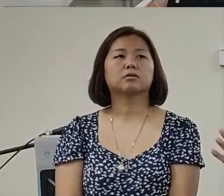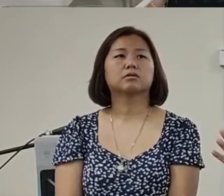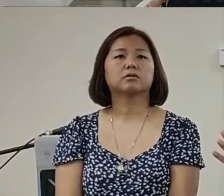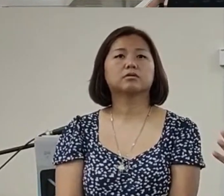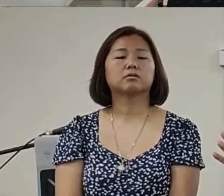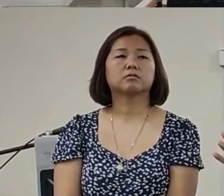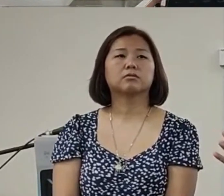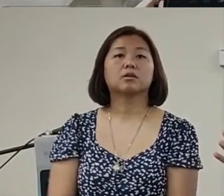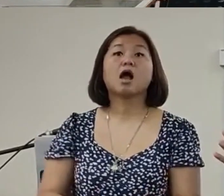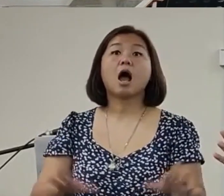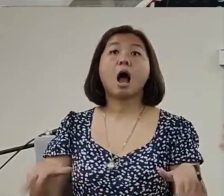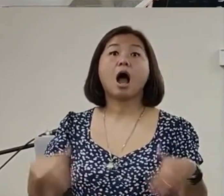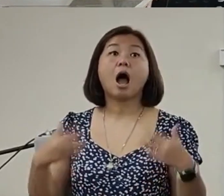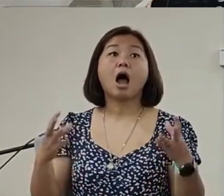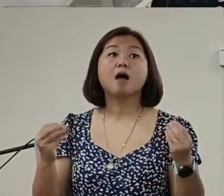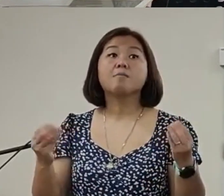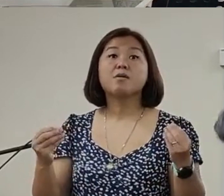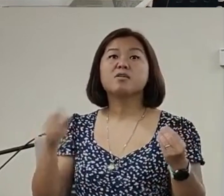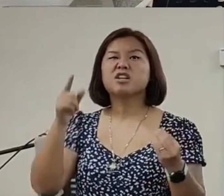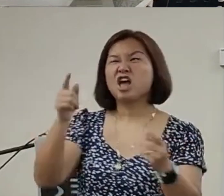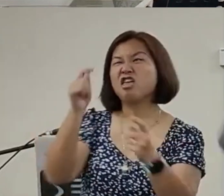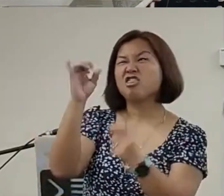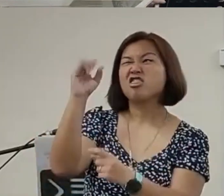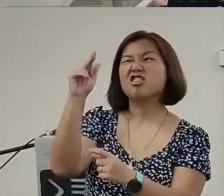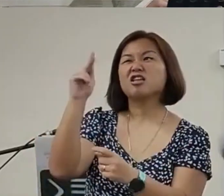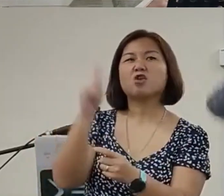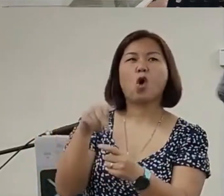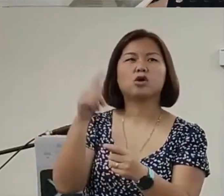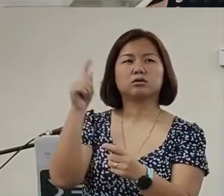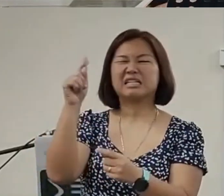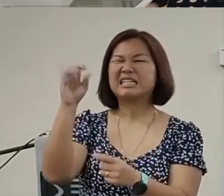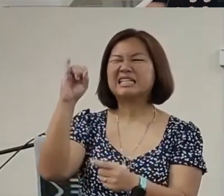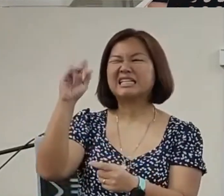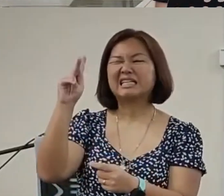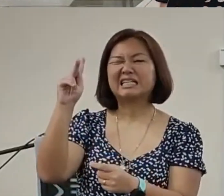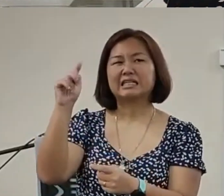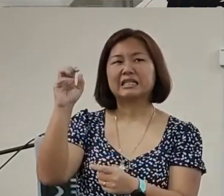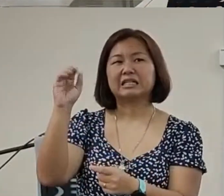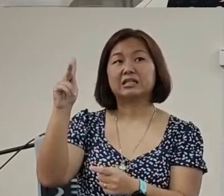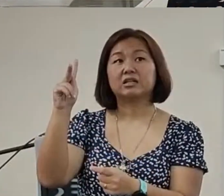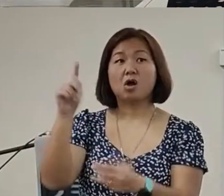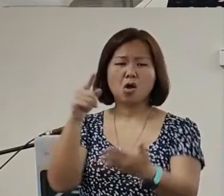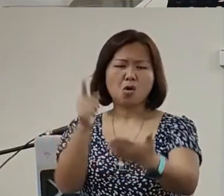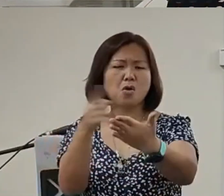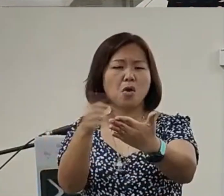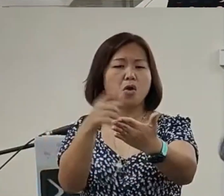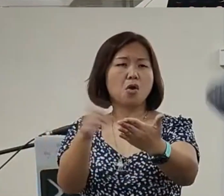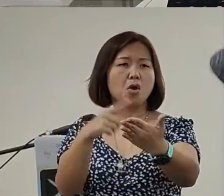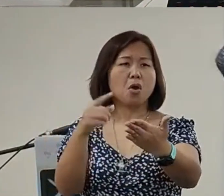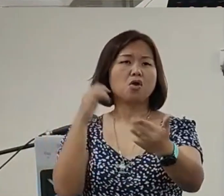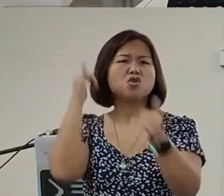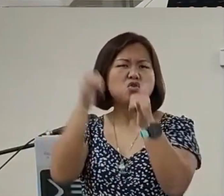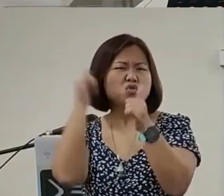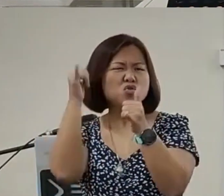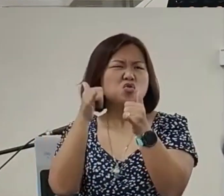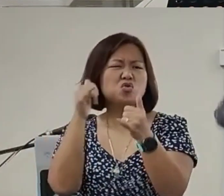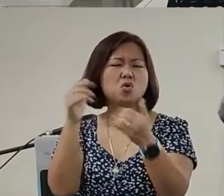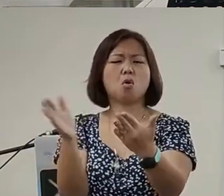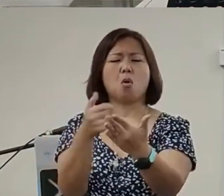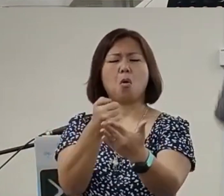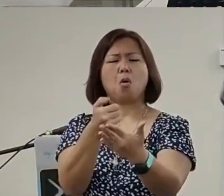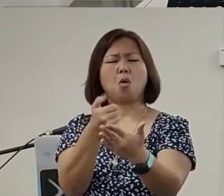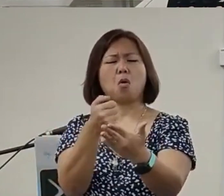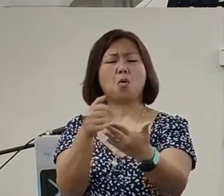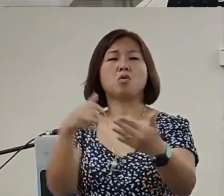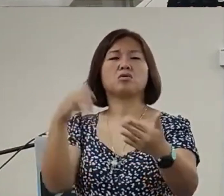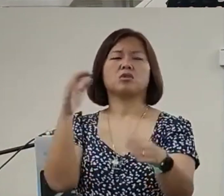honestHow many of you can go fromTick Park to Tick ParkTo Tick ParkTo Tick ParkHow many of can go fromYouTube videosHow many of you